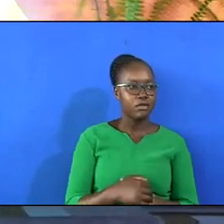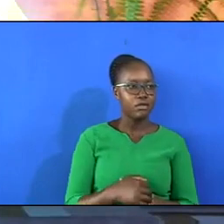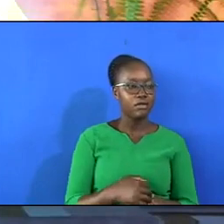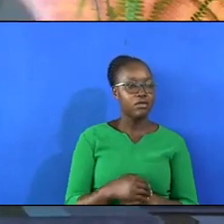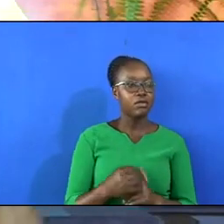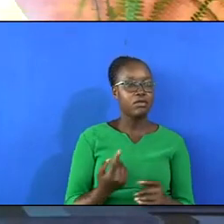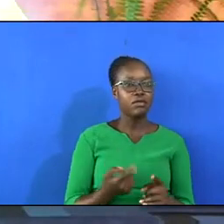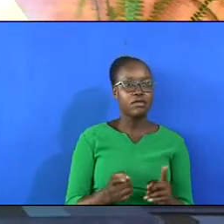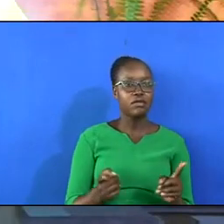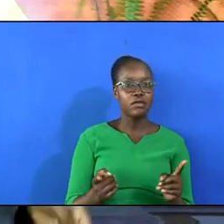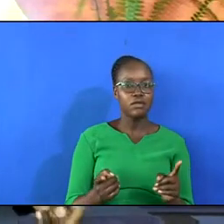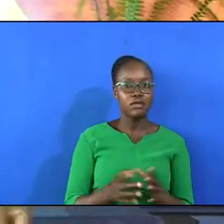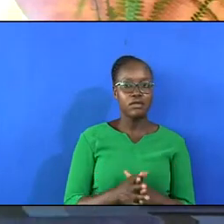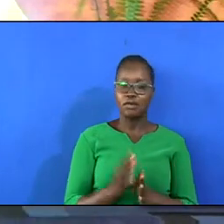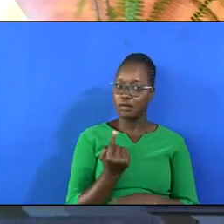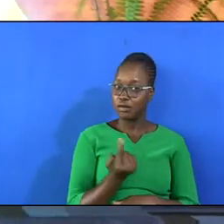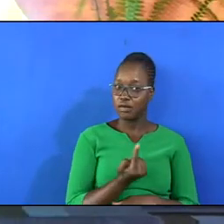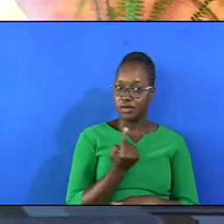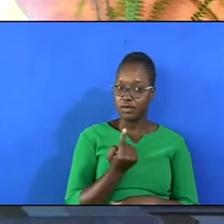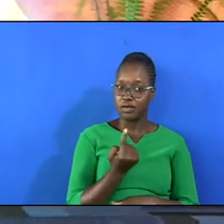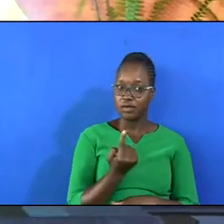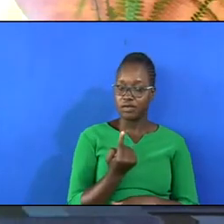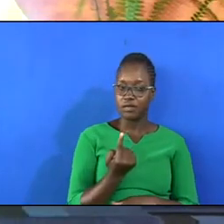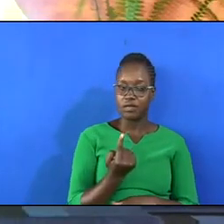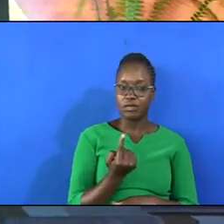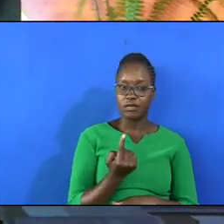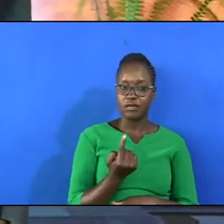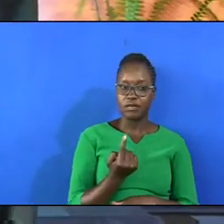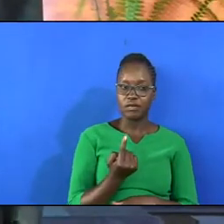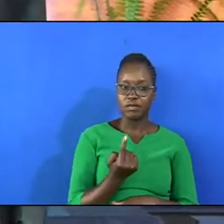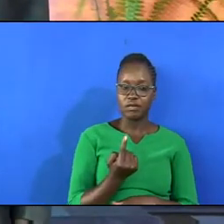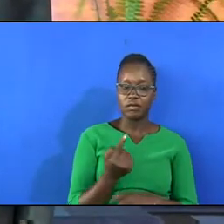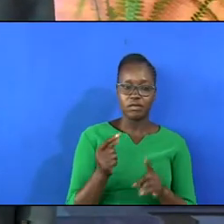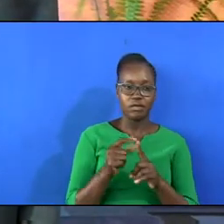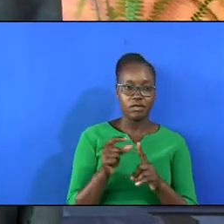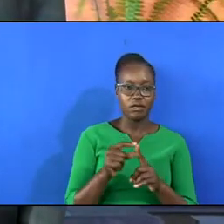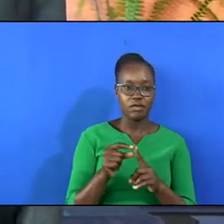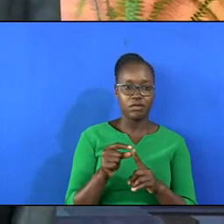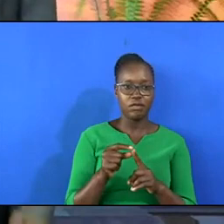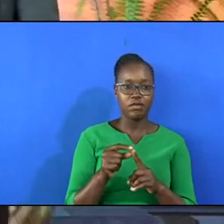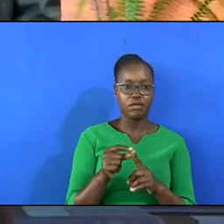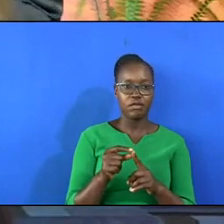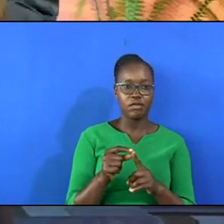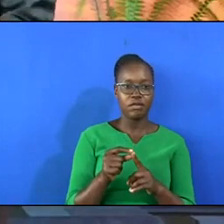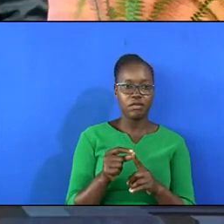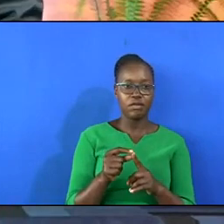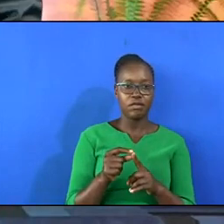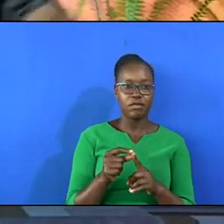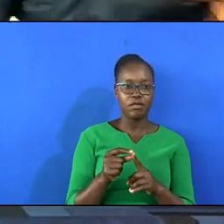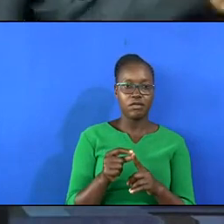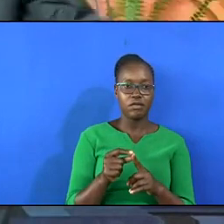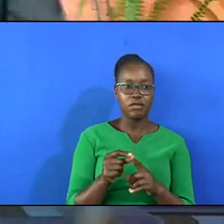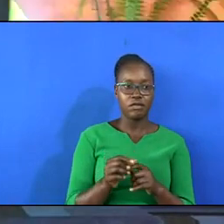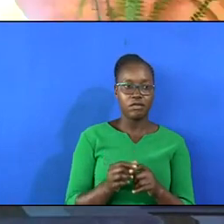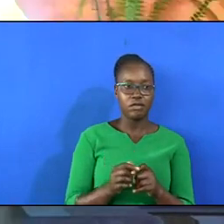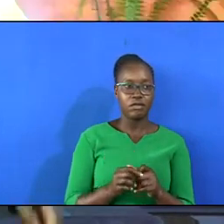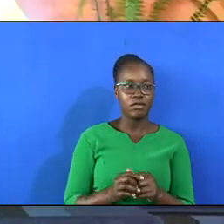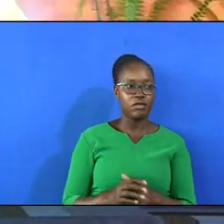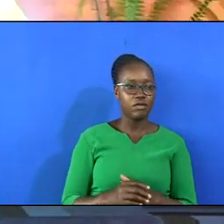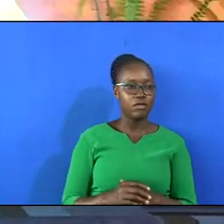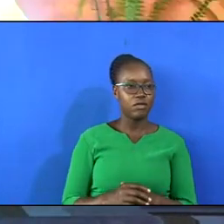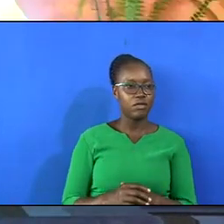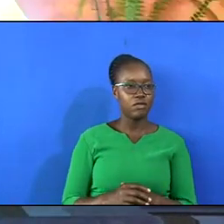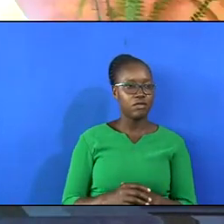check, it is singular. In Greek, it's the word Simeon. Don't confuse Simeon with Simeon.